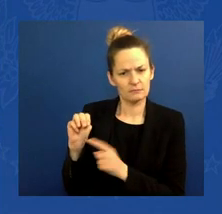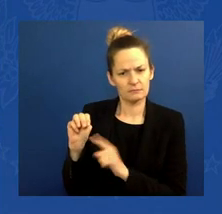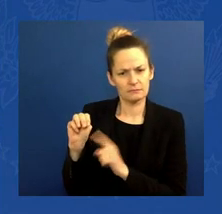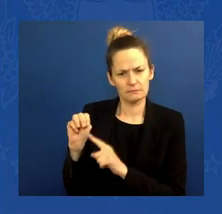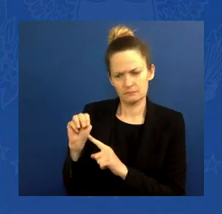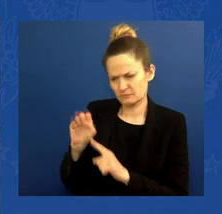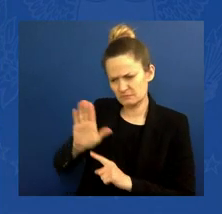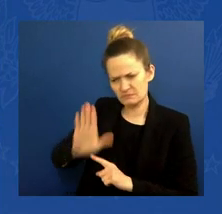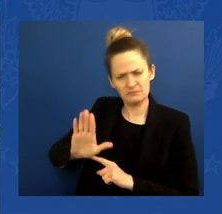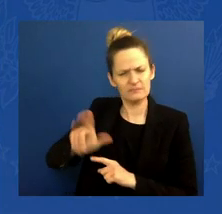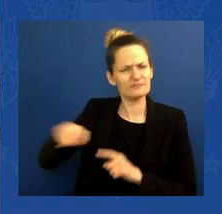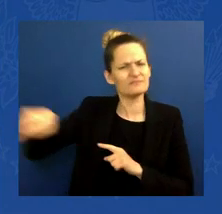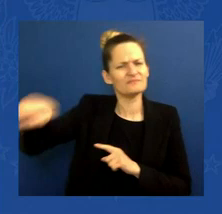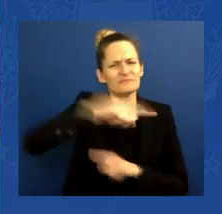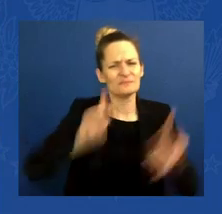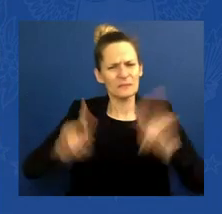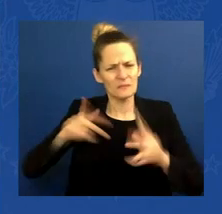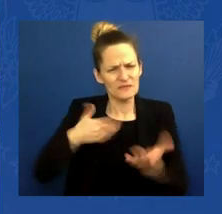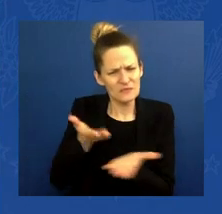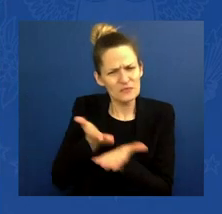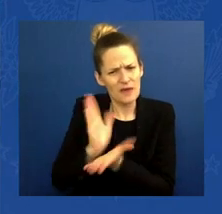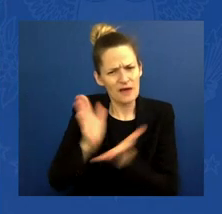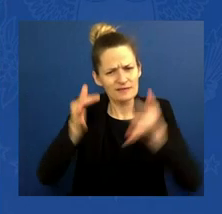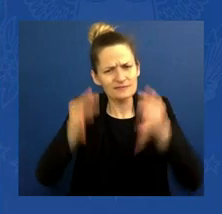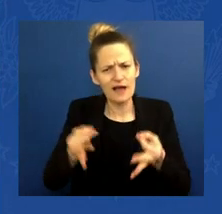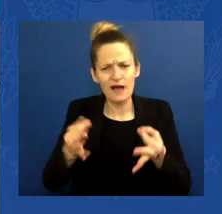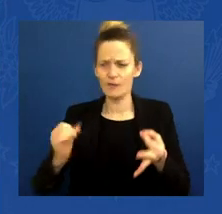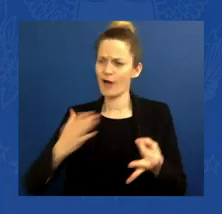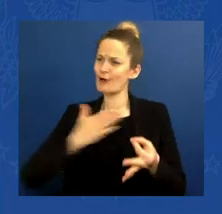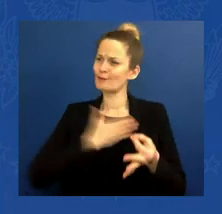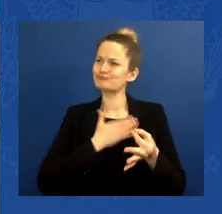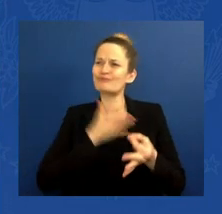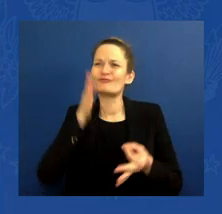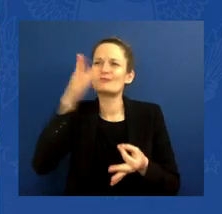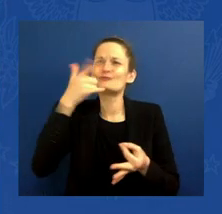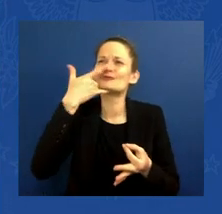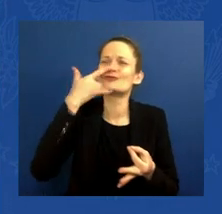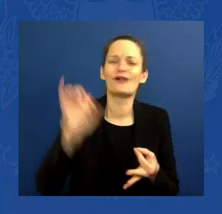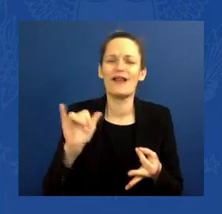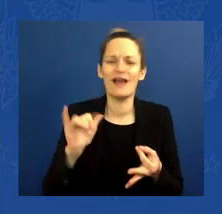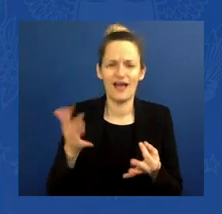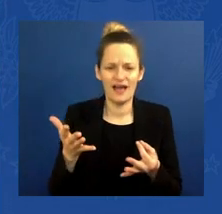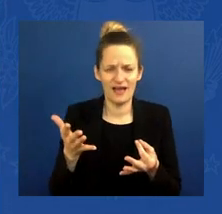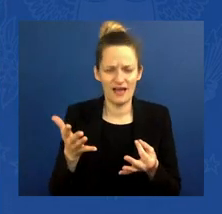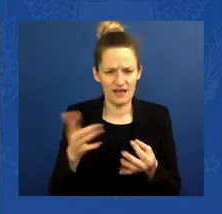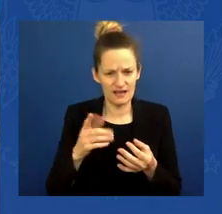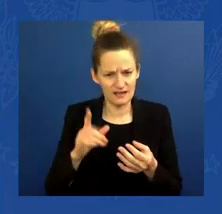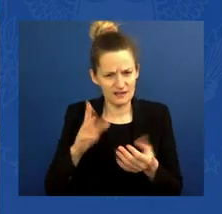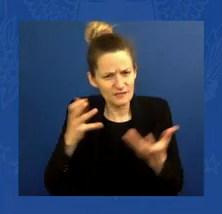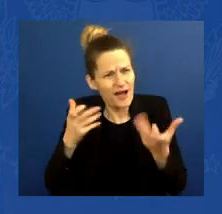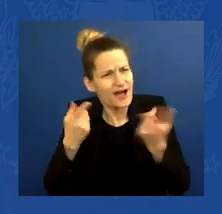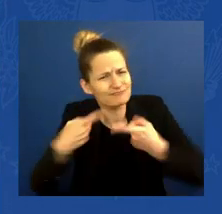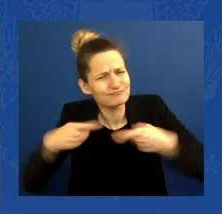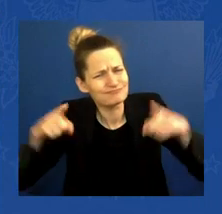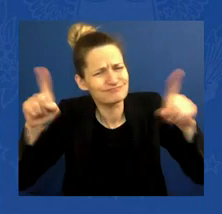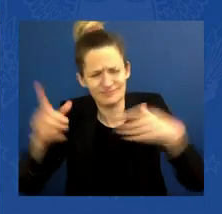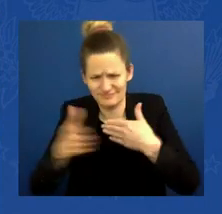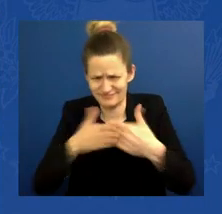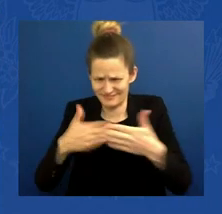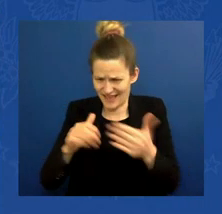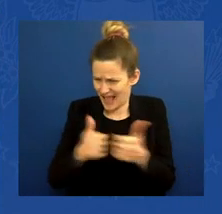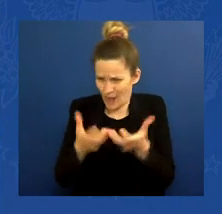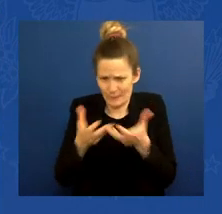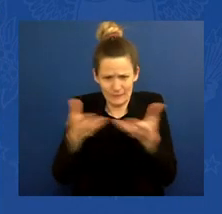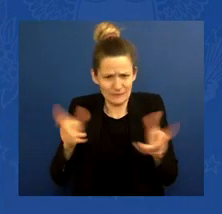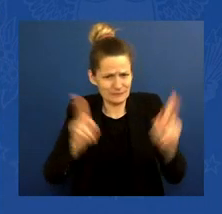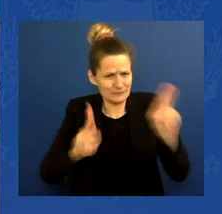what advances he makes on the battlefield. The American people are answering President Zelenskyy's call for more help, more weapons